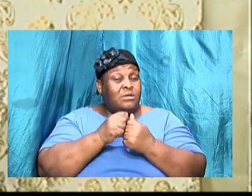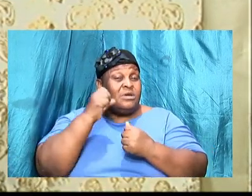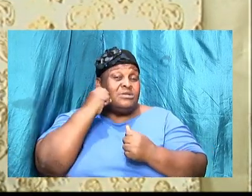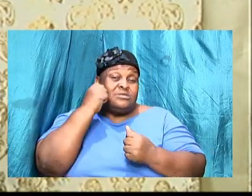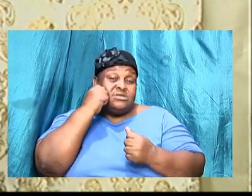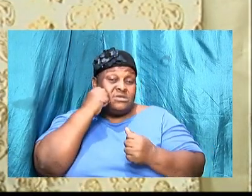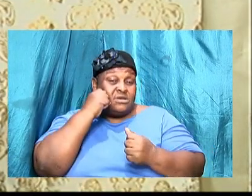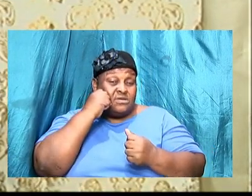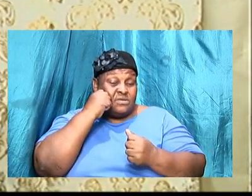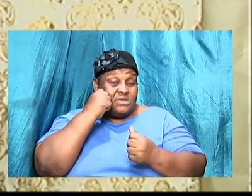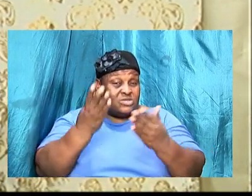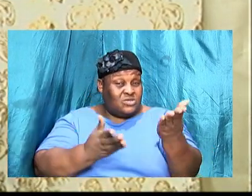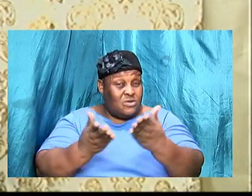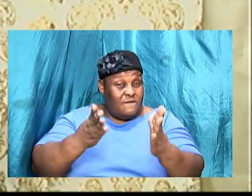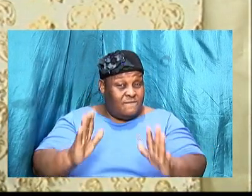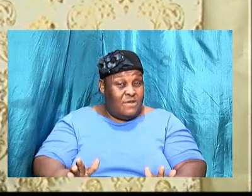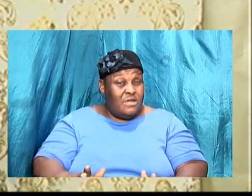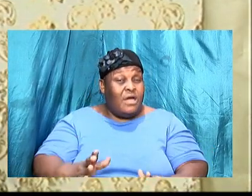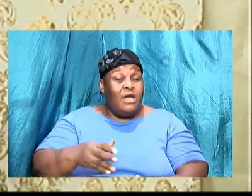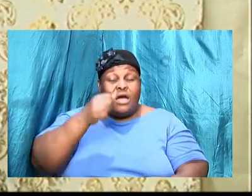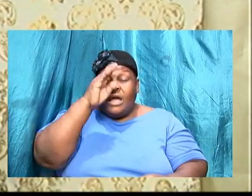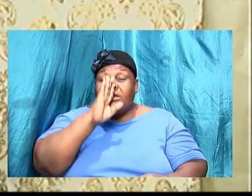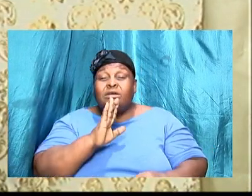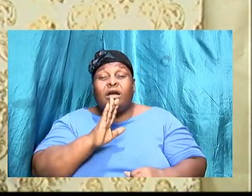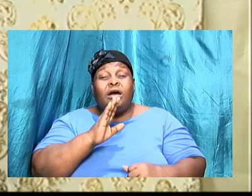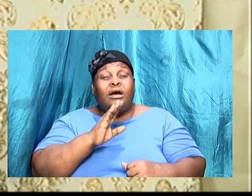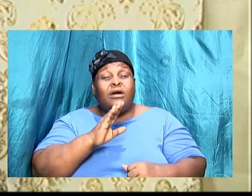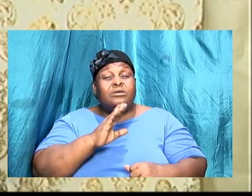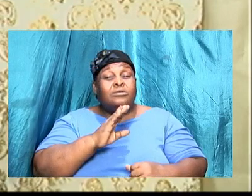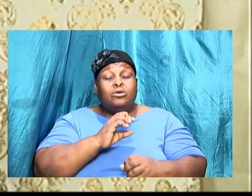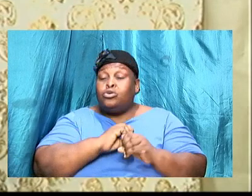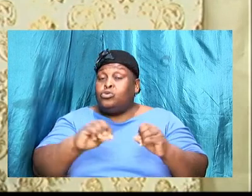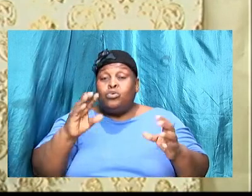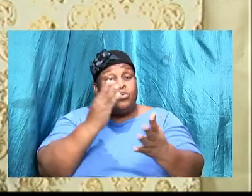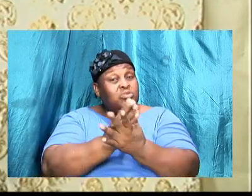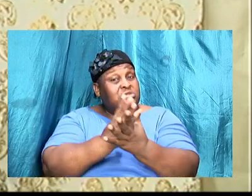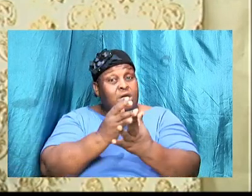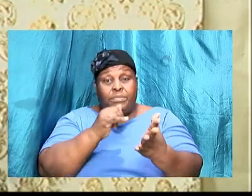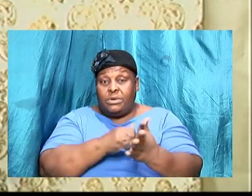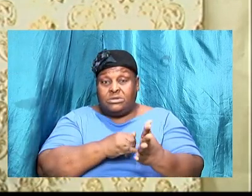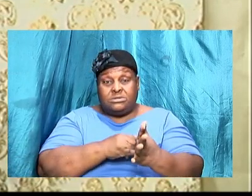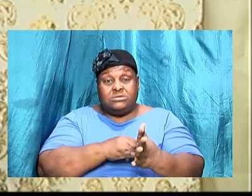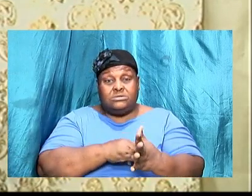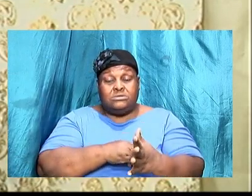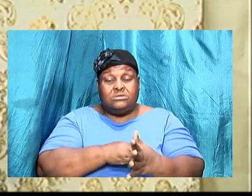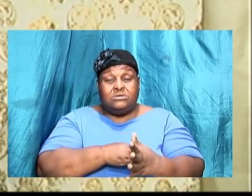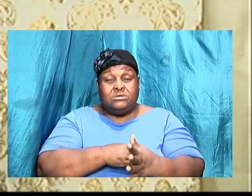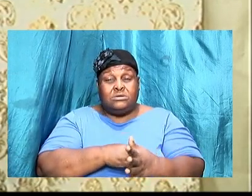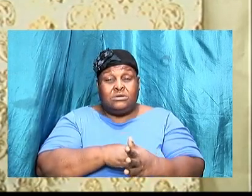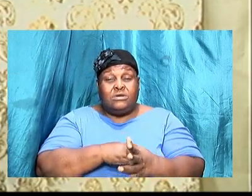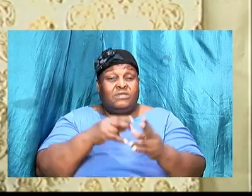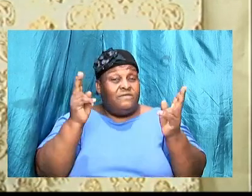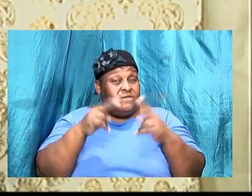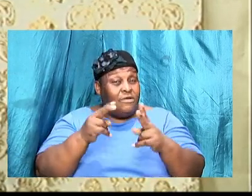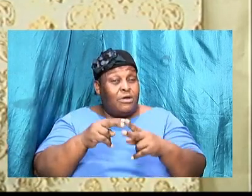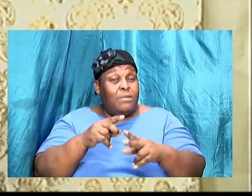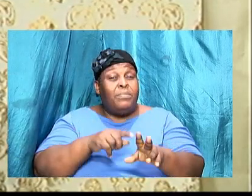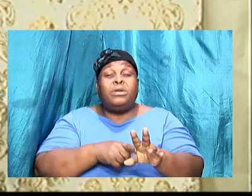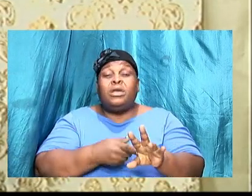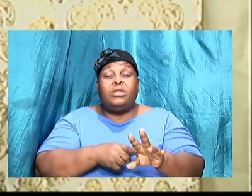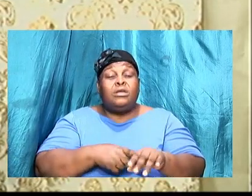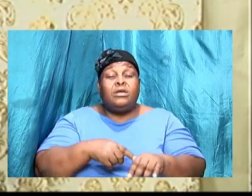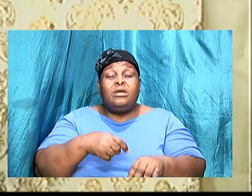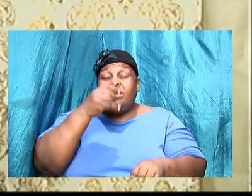it was not that Abraham decision caught God off guard because from the very beginning the Lord said unto Abraham,